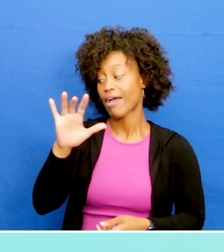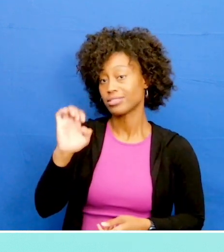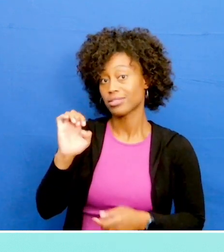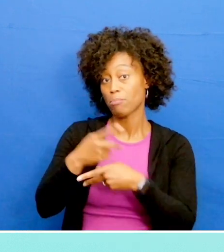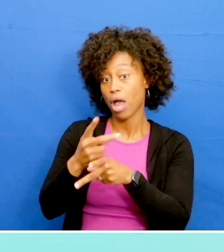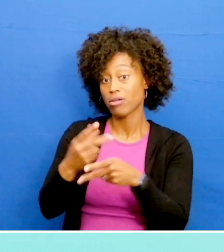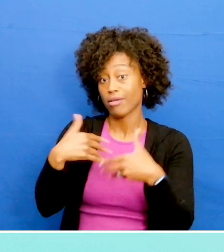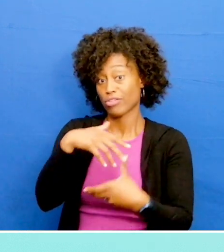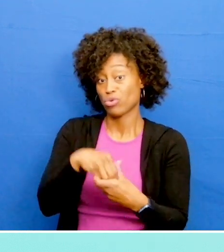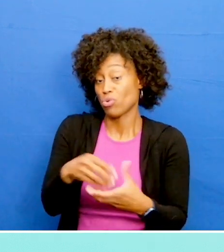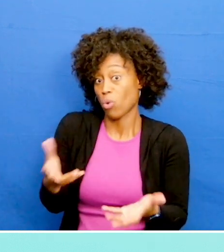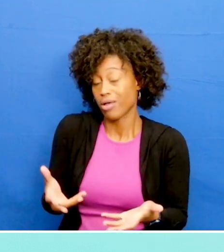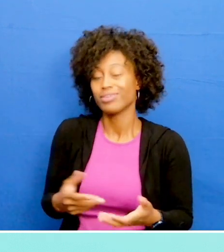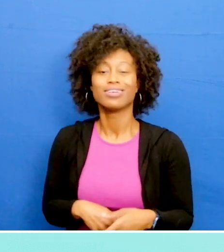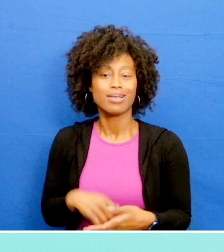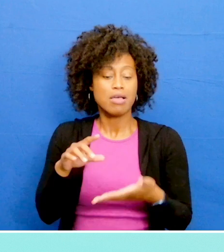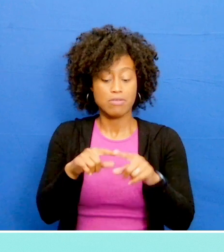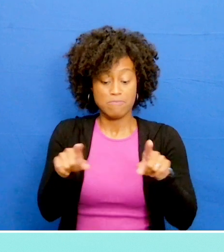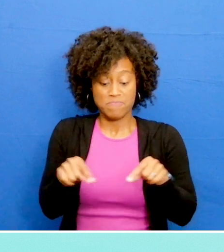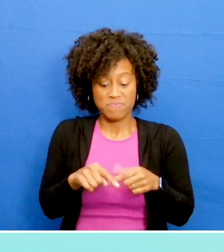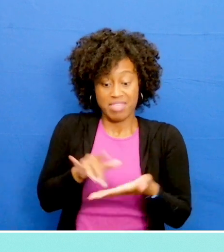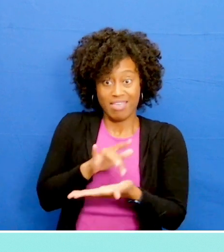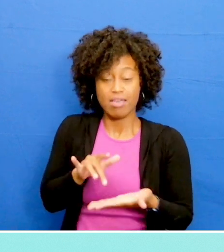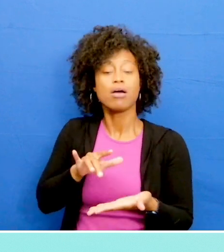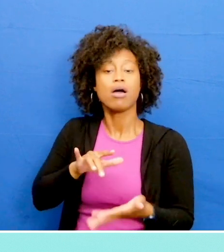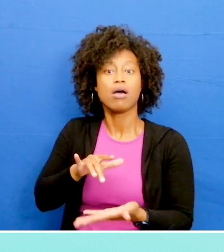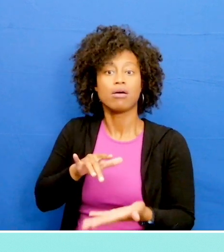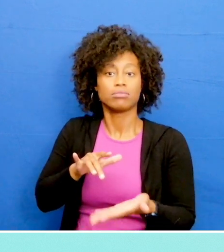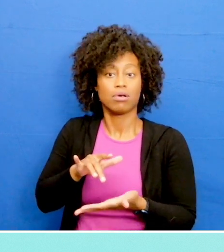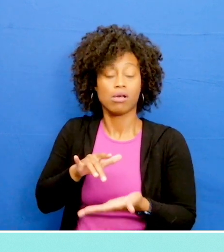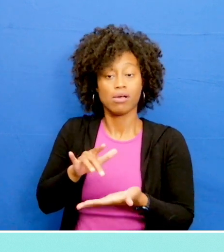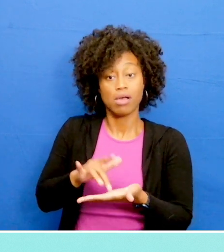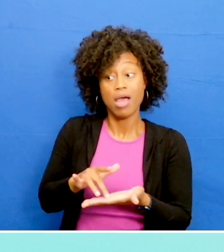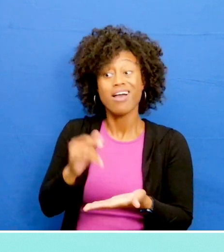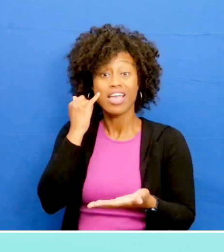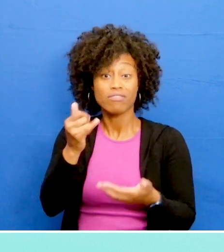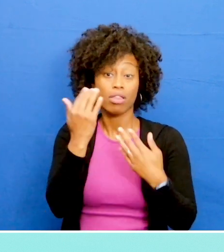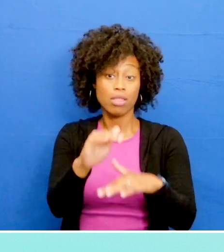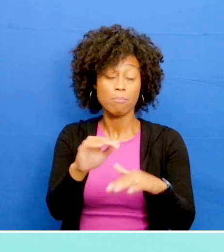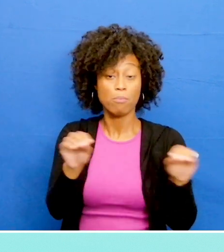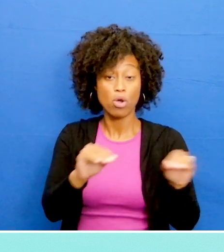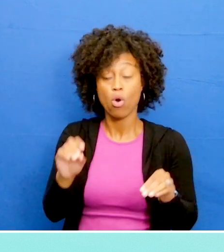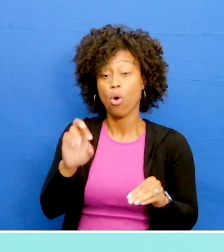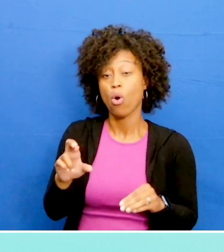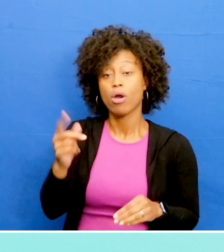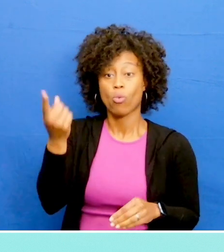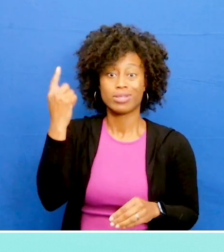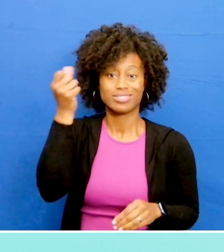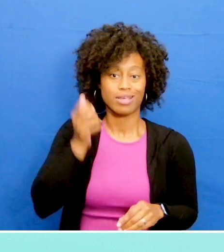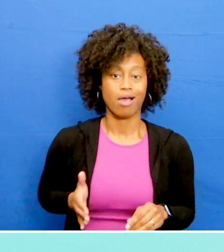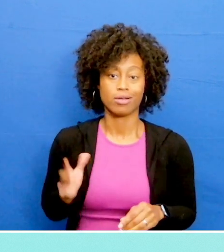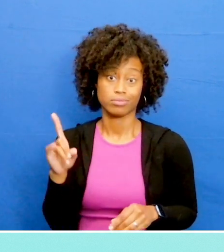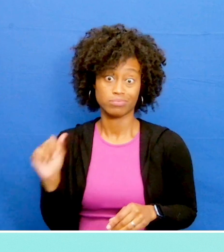accessibility features like the Precision Haptic Trackpad with tactile feedback for people with limited mobility or a limb